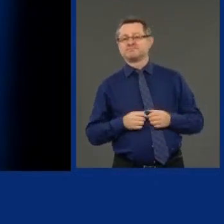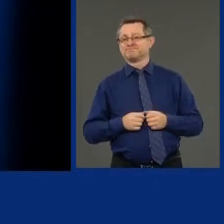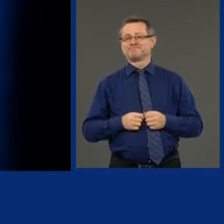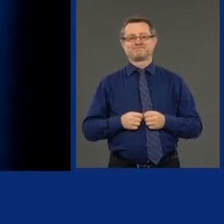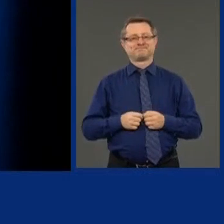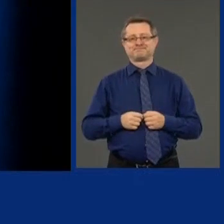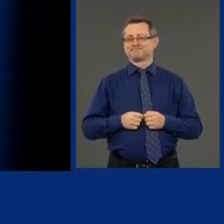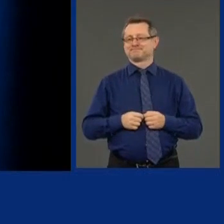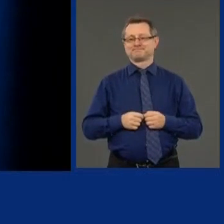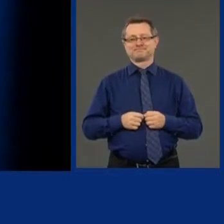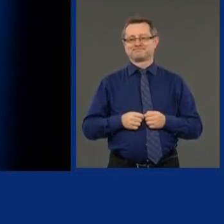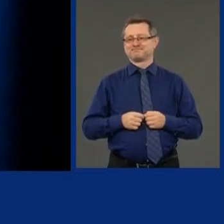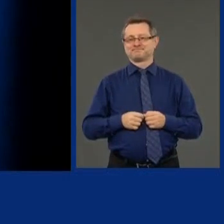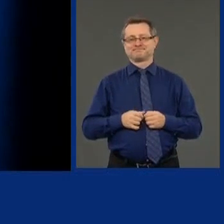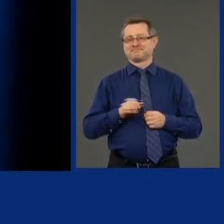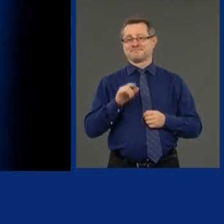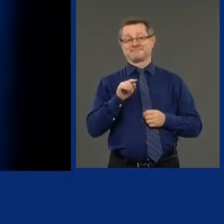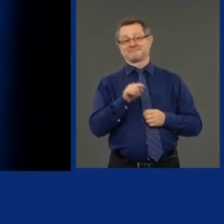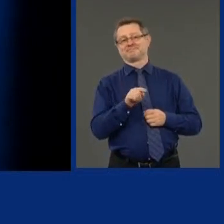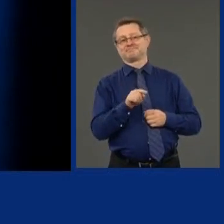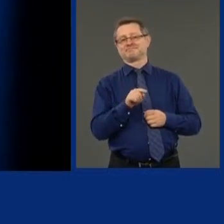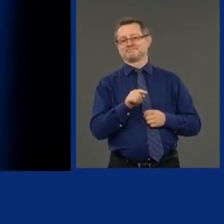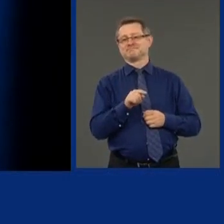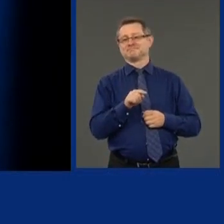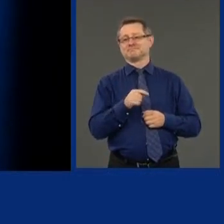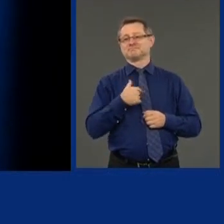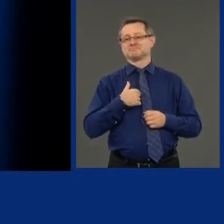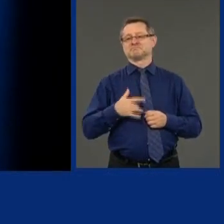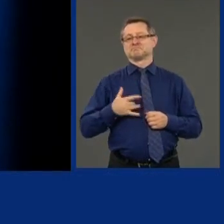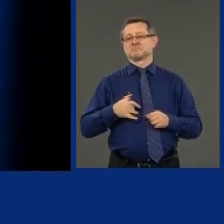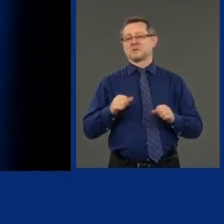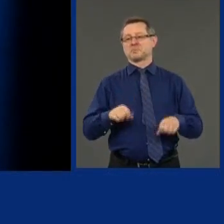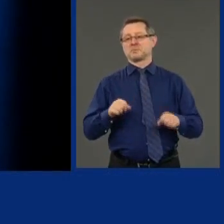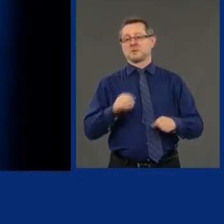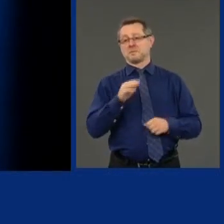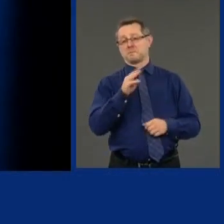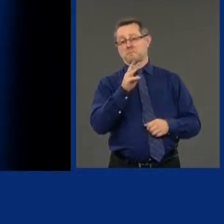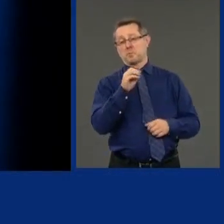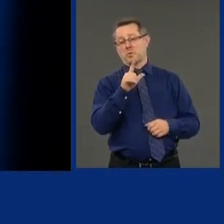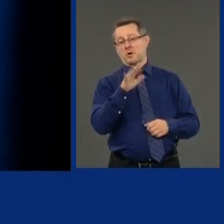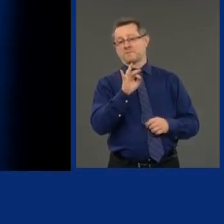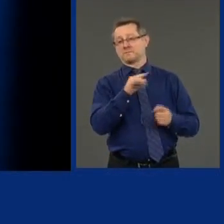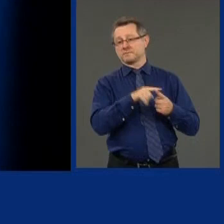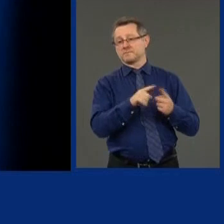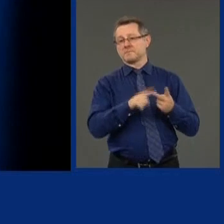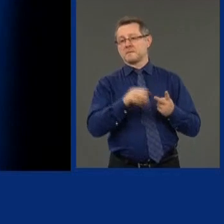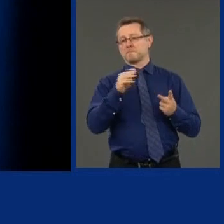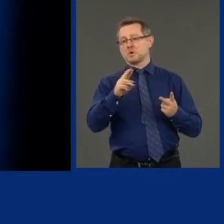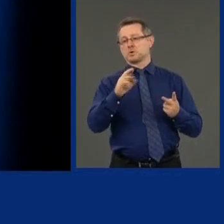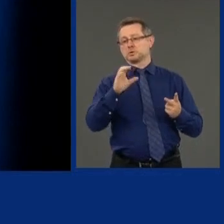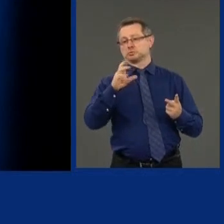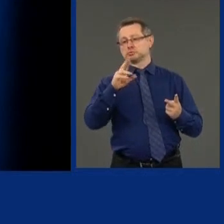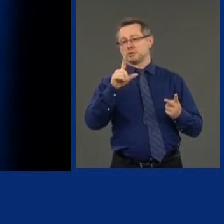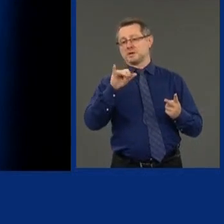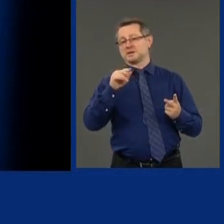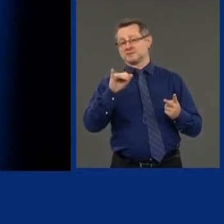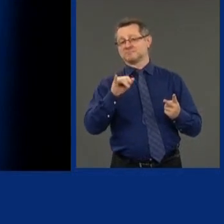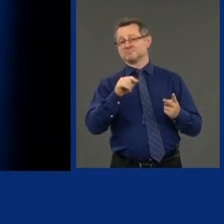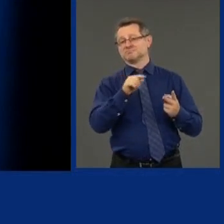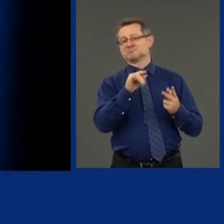I believe Mr. Wolf and Mr. Cuccinelli have possible criminal liability.